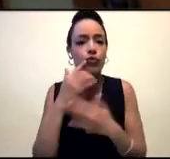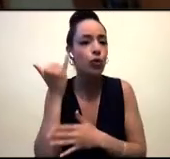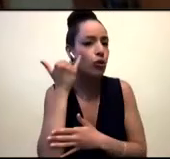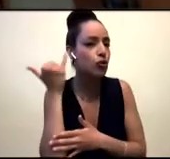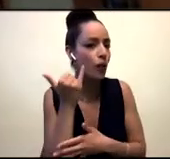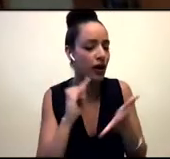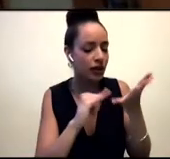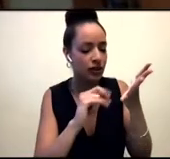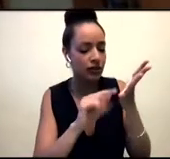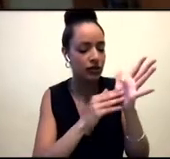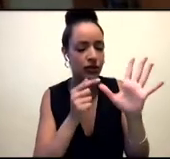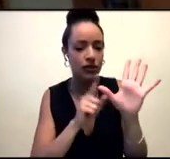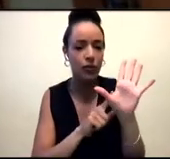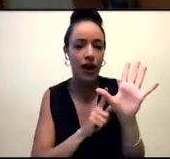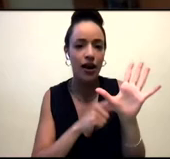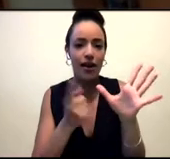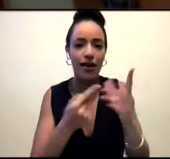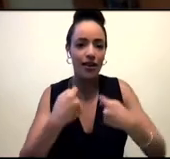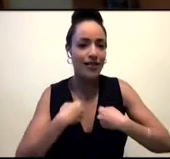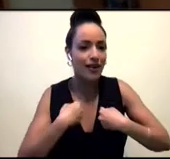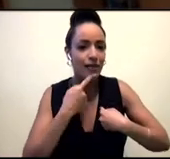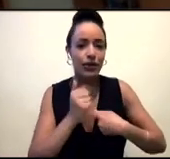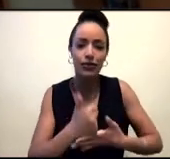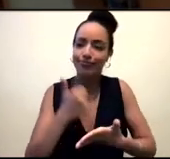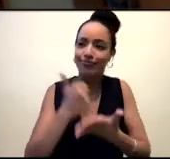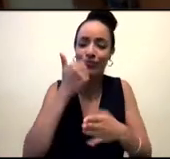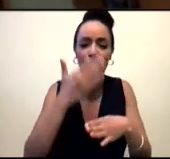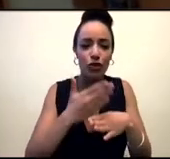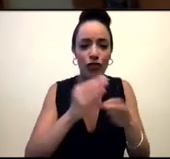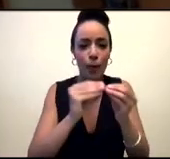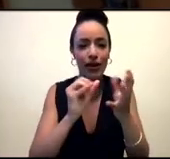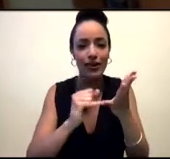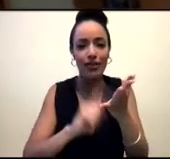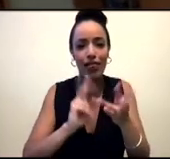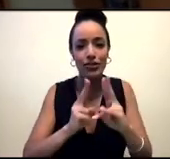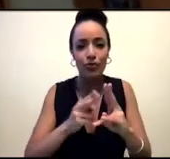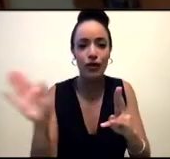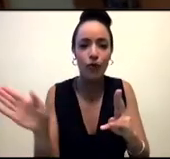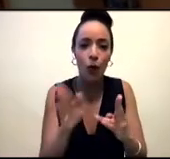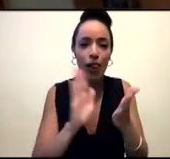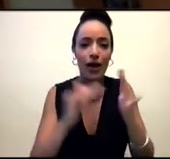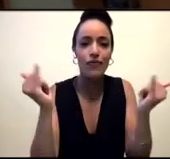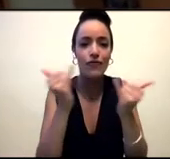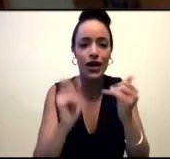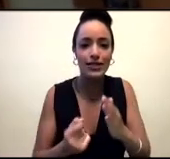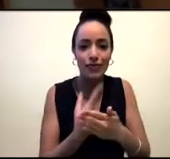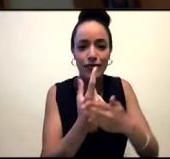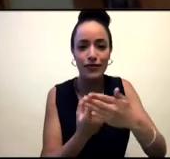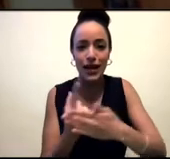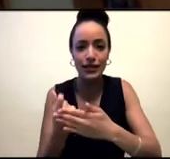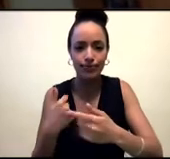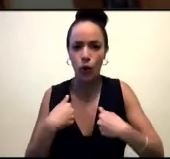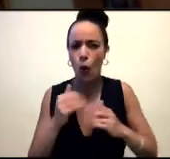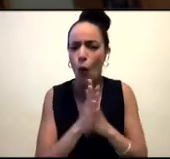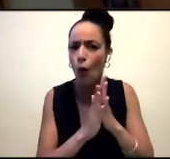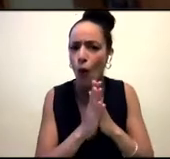job doing our BSL interpreting for all of the MFest events. So we're so excited about hosting this event. There's been